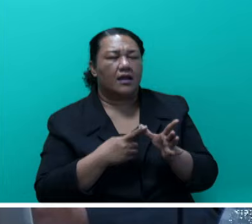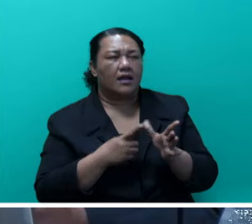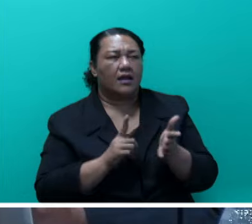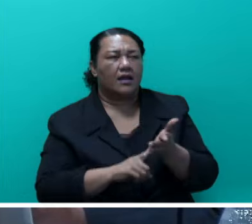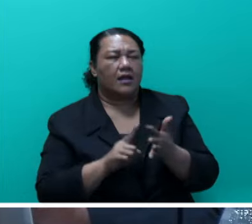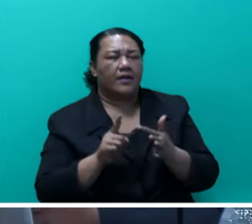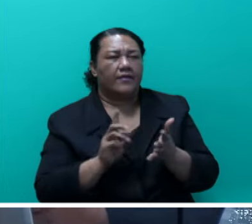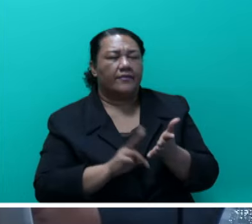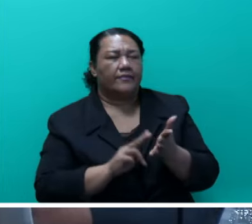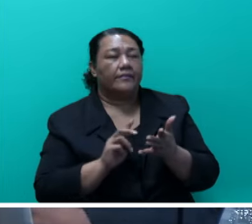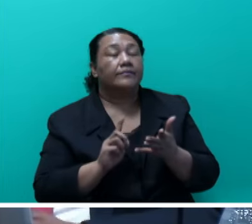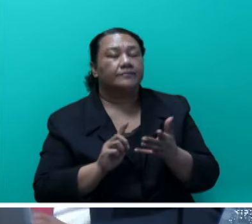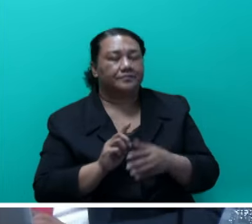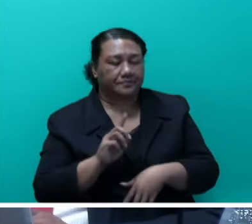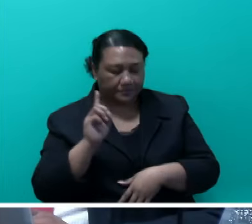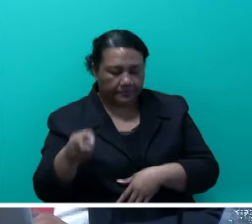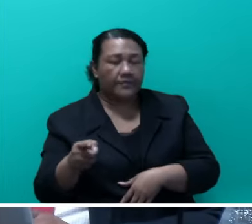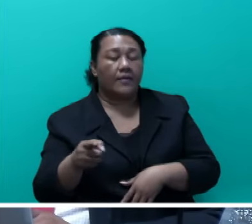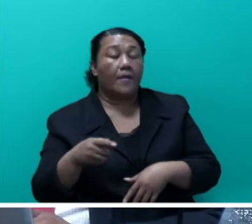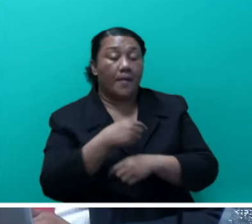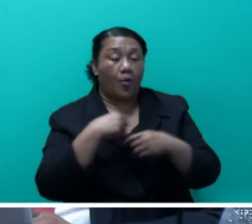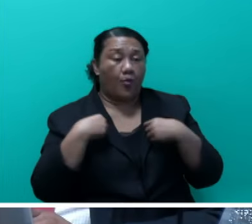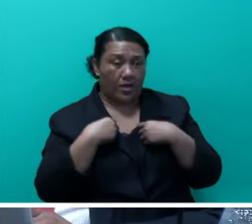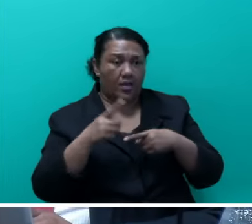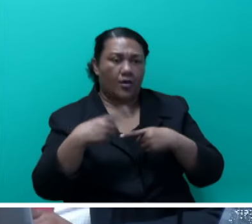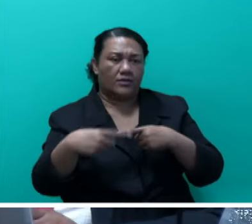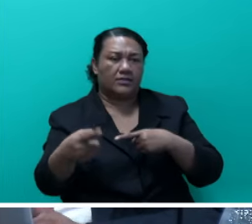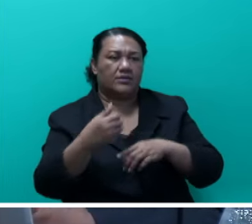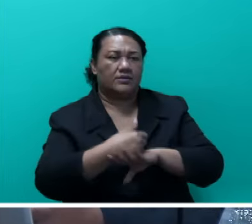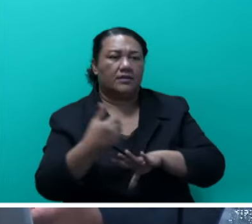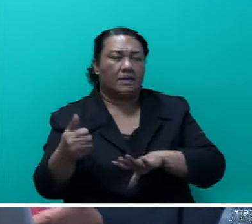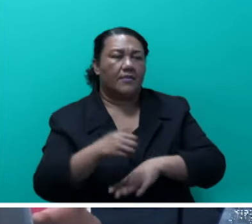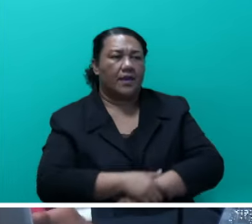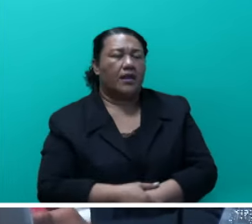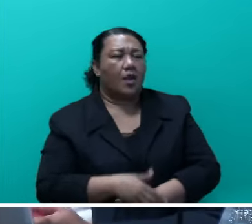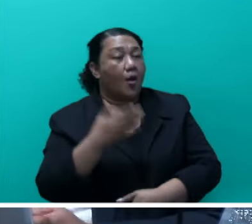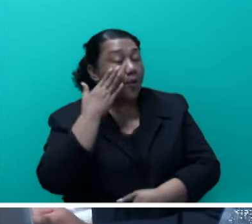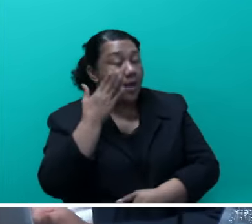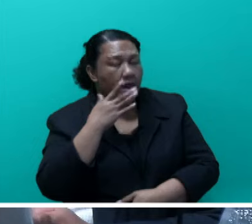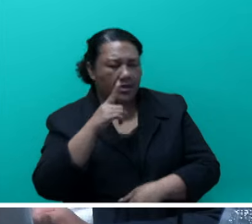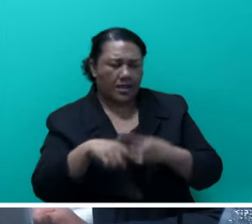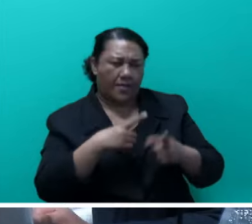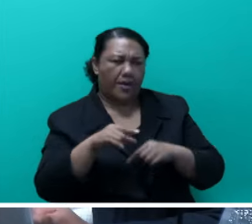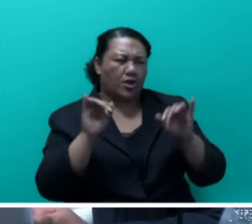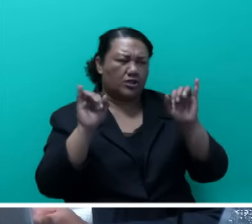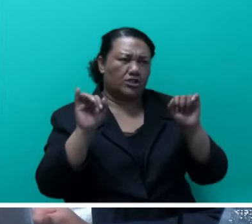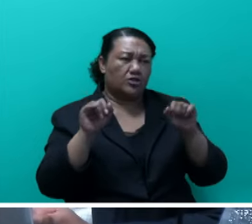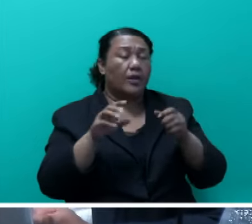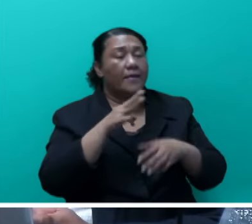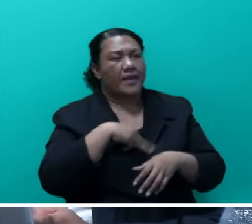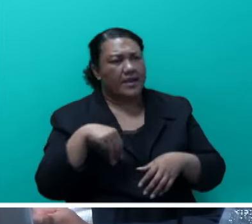But we continue, as a government, to raise awareness on this issue. And for the ministry,